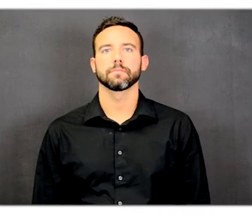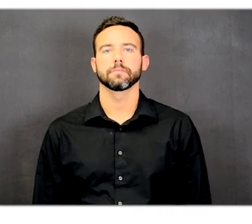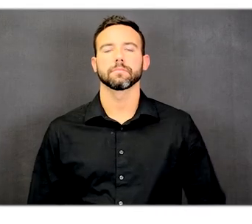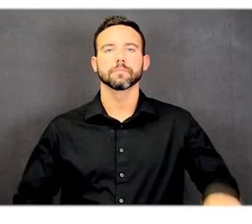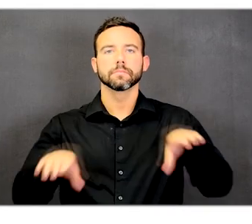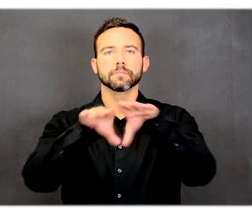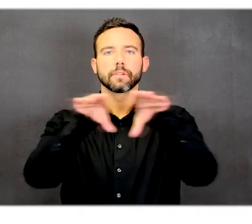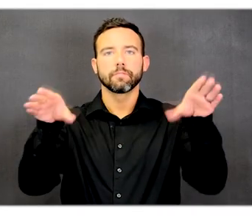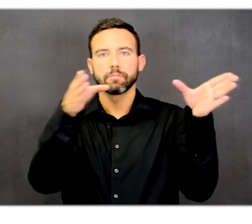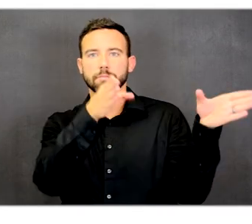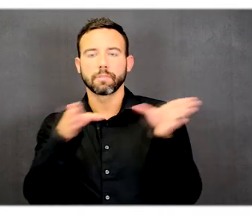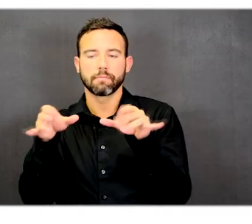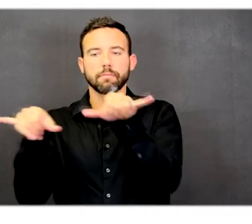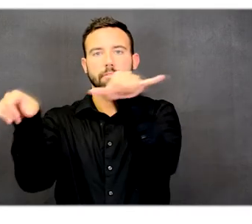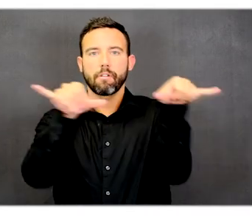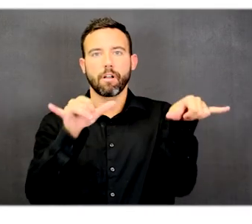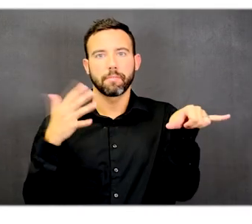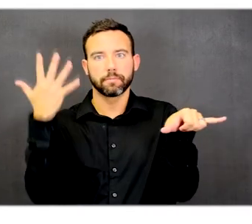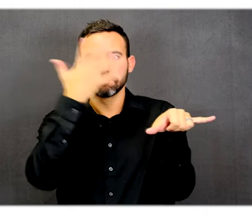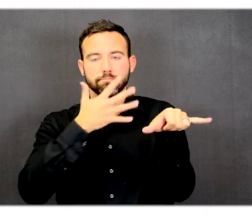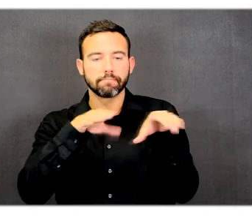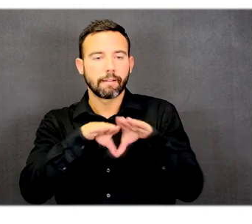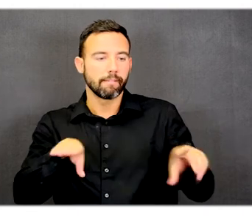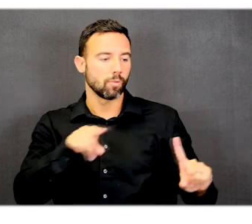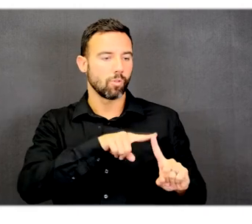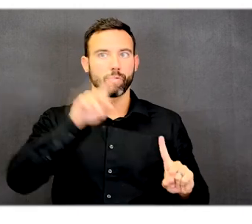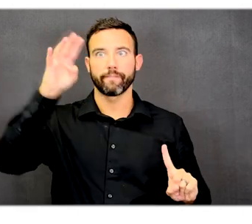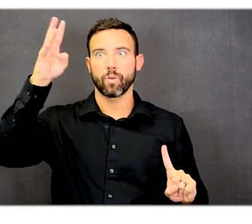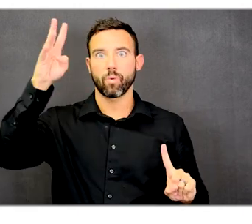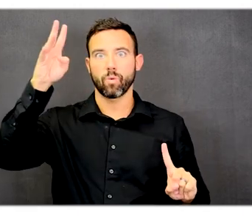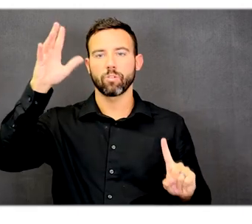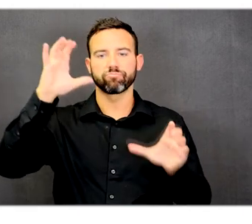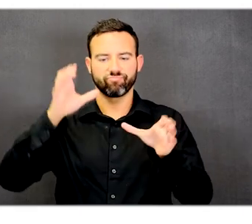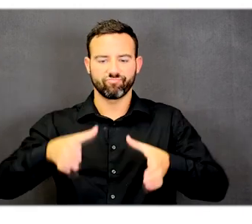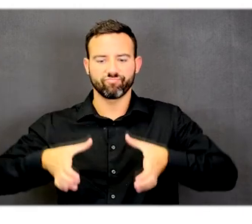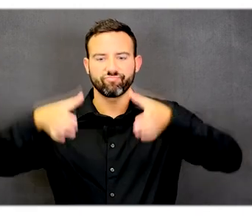Floor plan commonality levels 1 through 4, circulation.